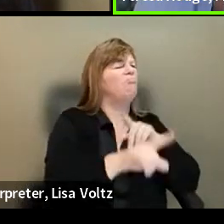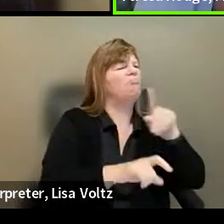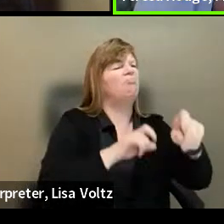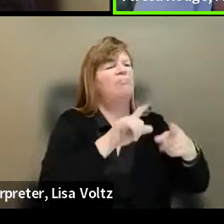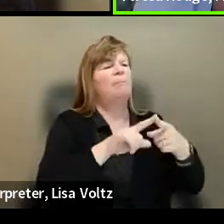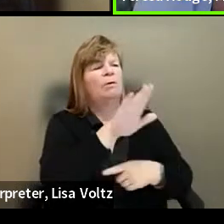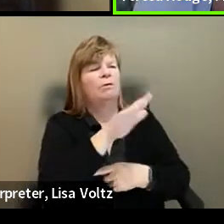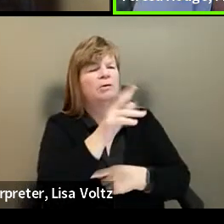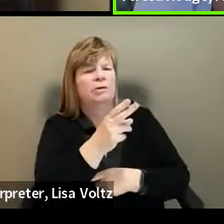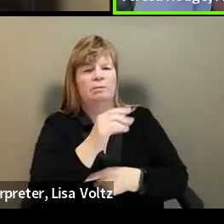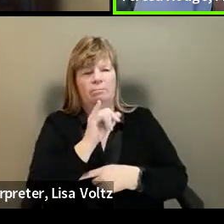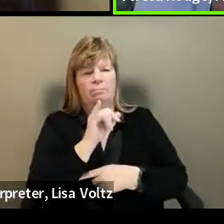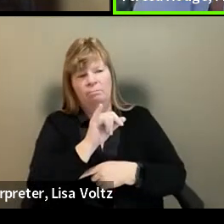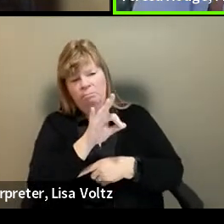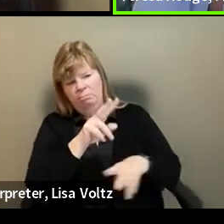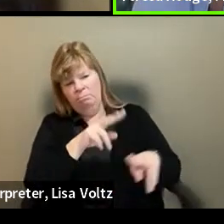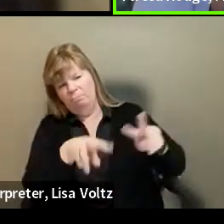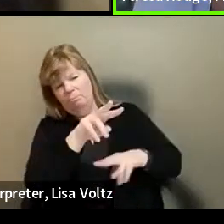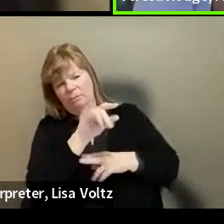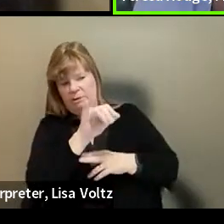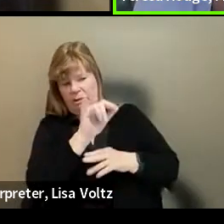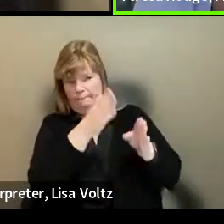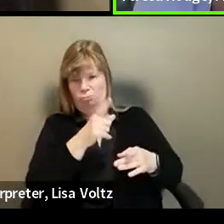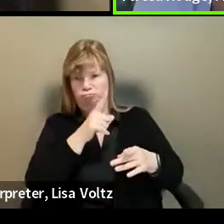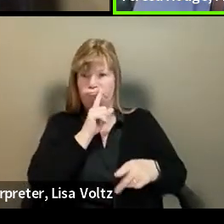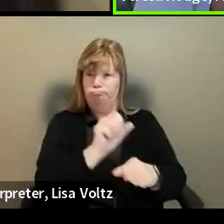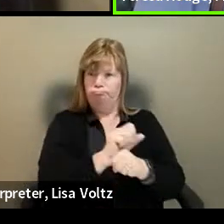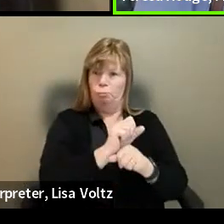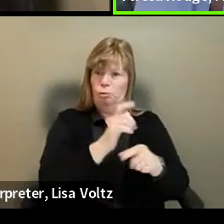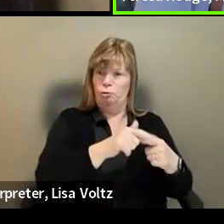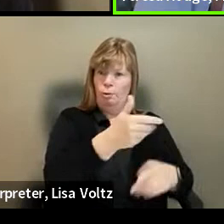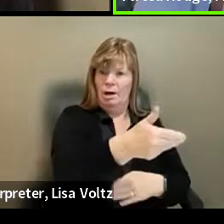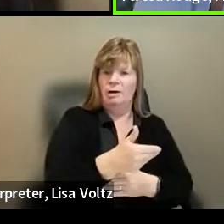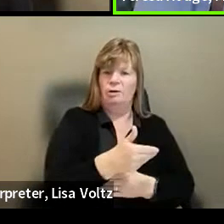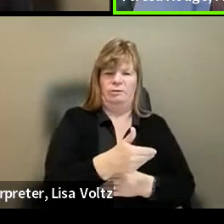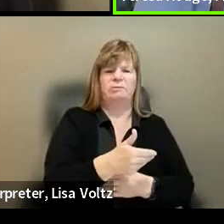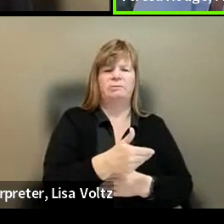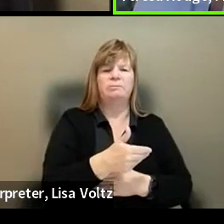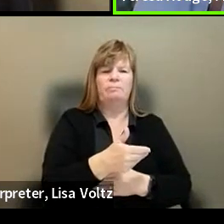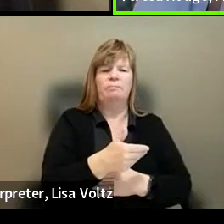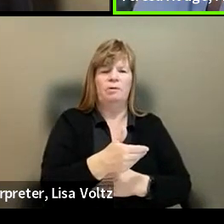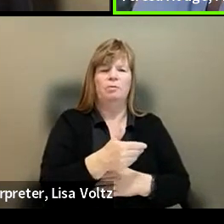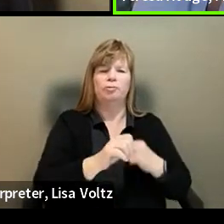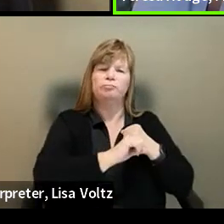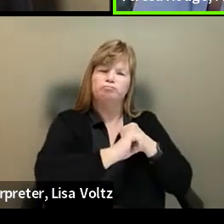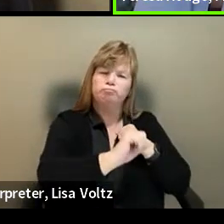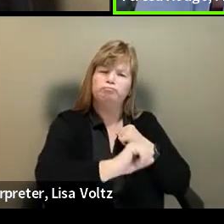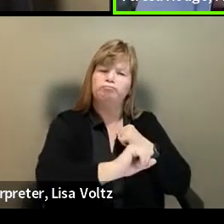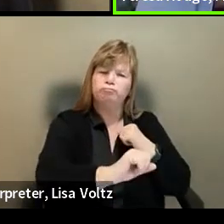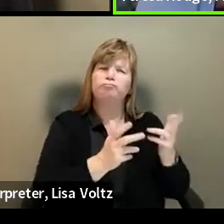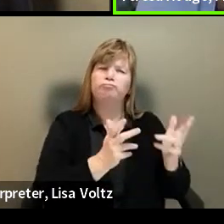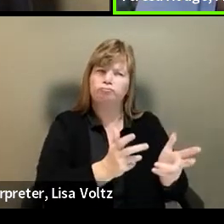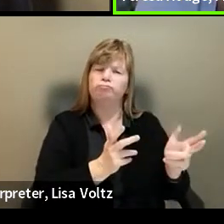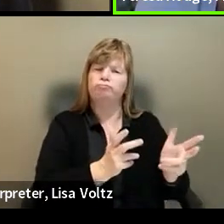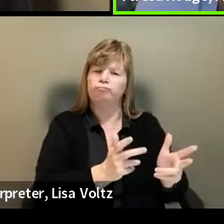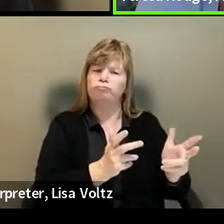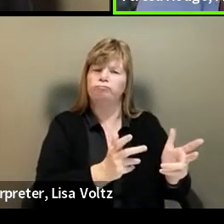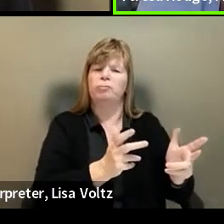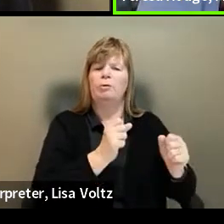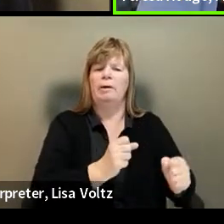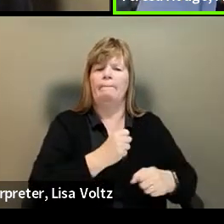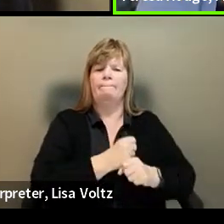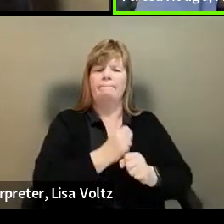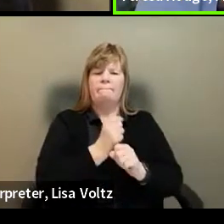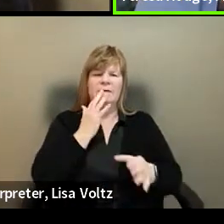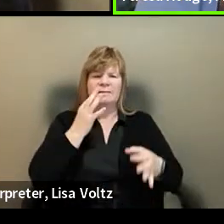person who you would want to hire? Just continue to delay that process so that you can make a decision and you